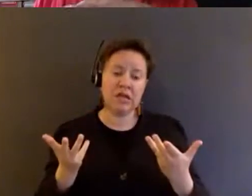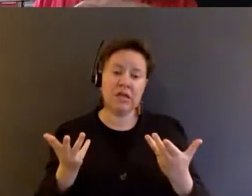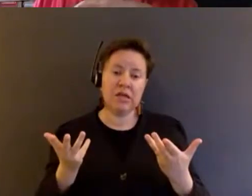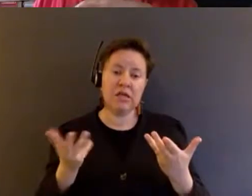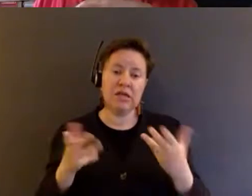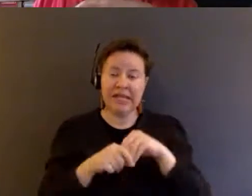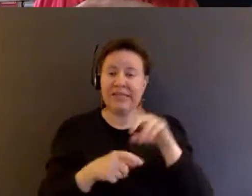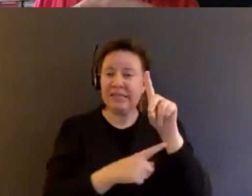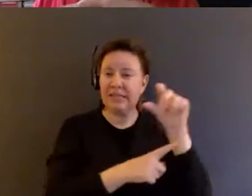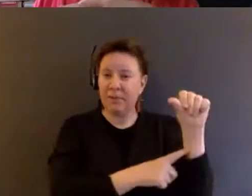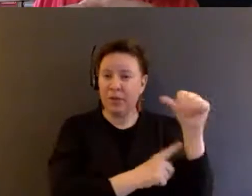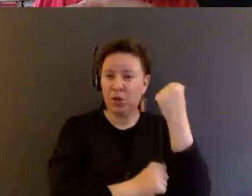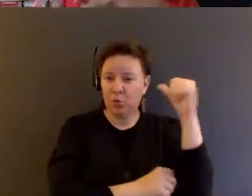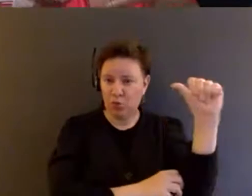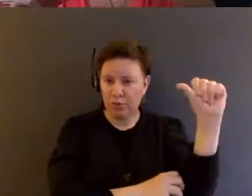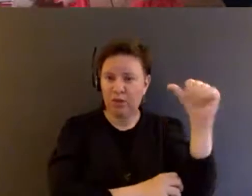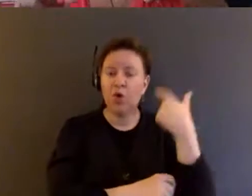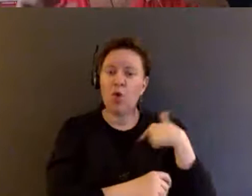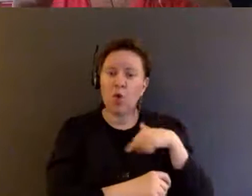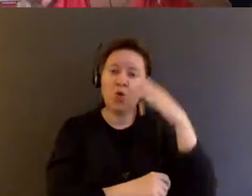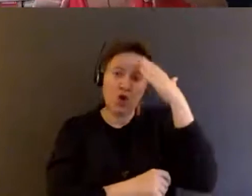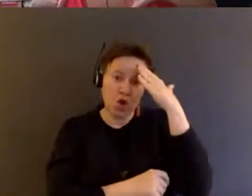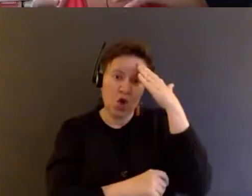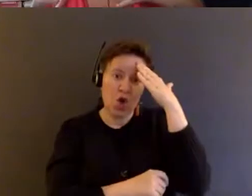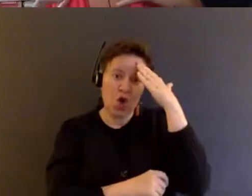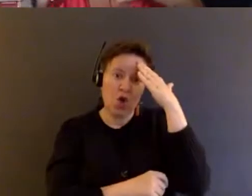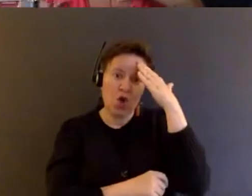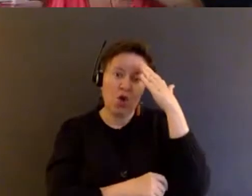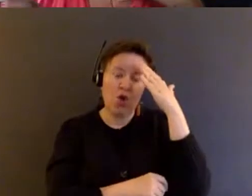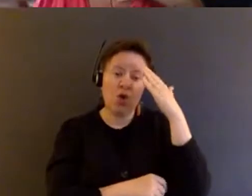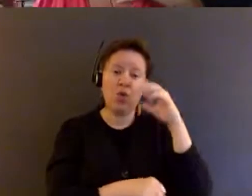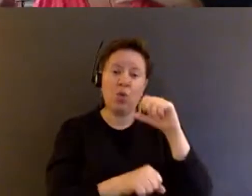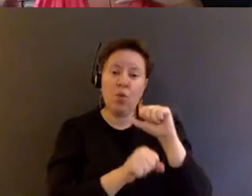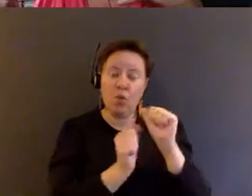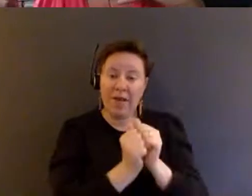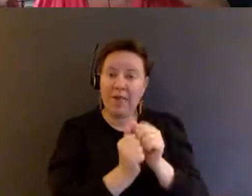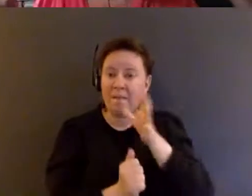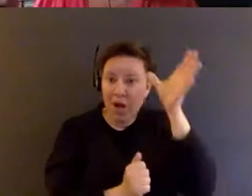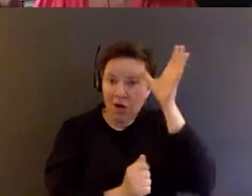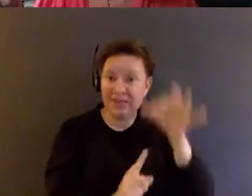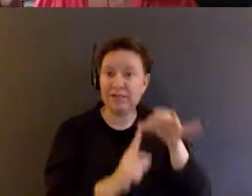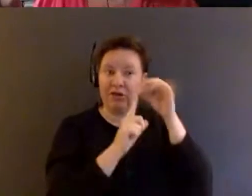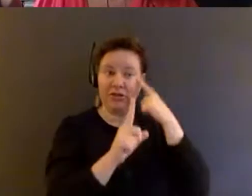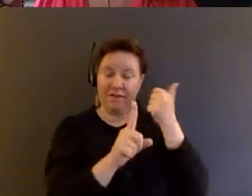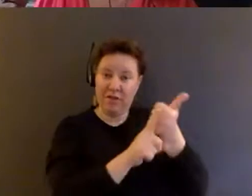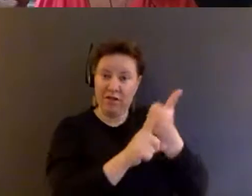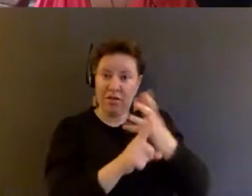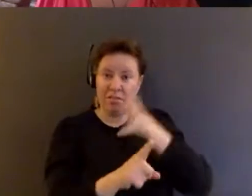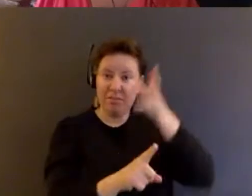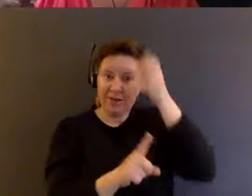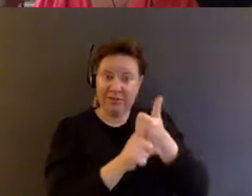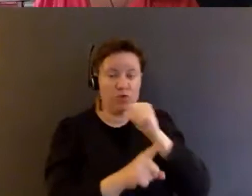movements, we know that often with parents, especially if they're non-disabled parents, which is very often the case,